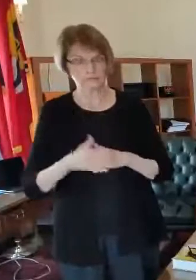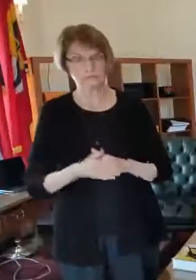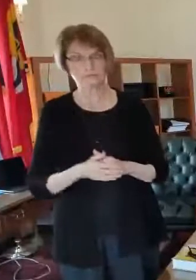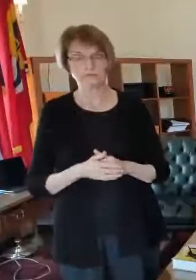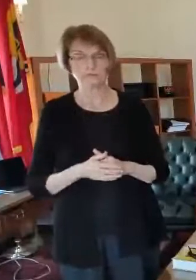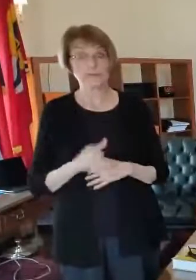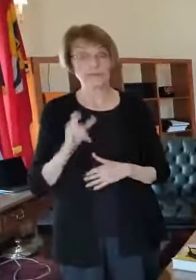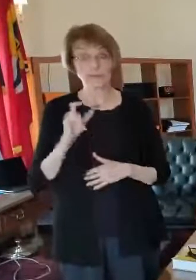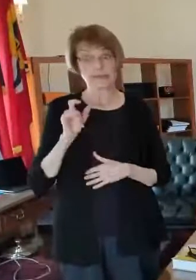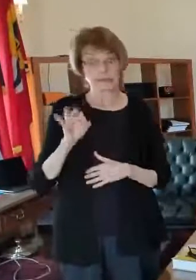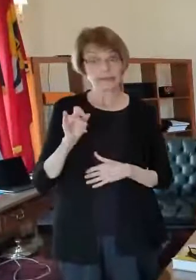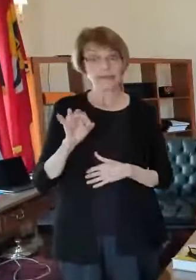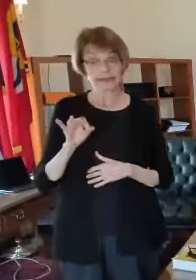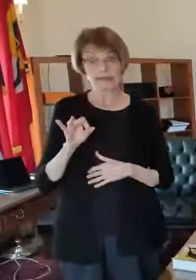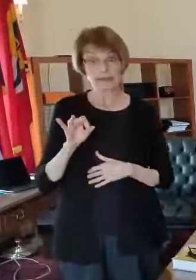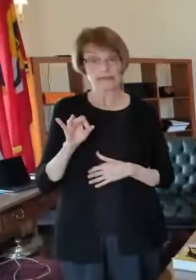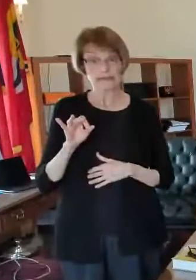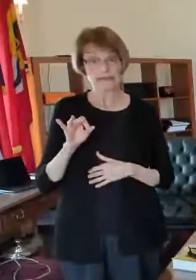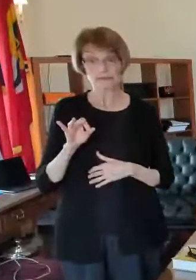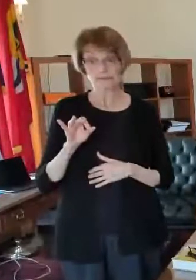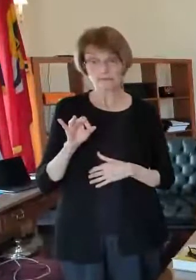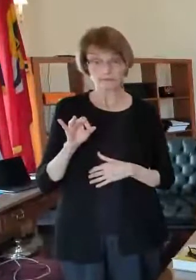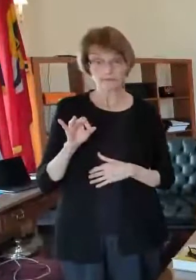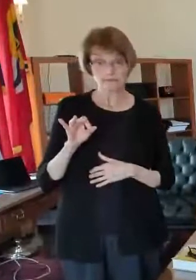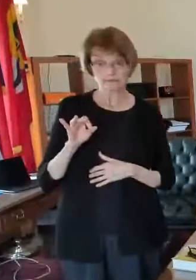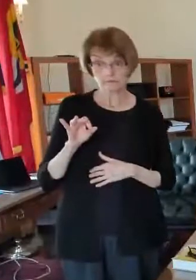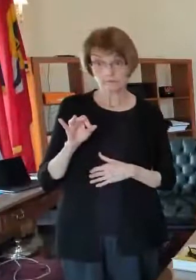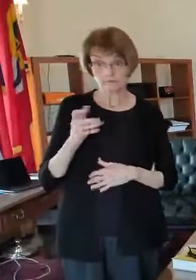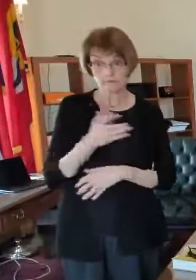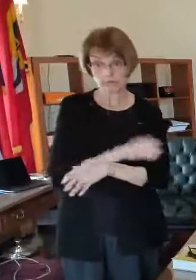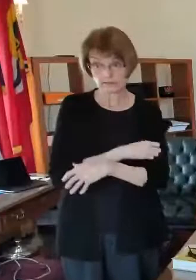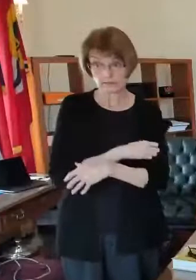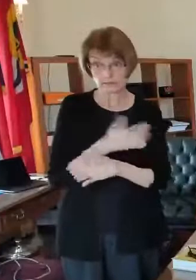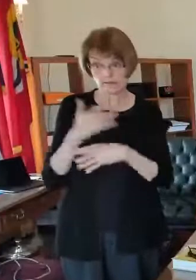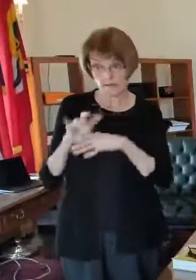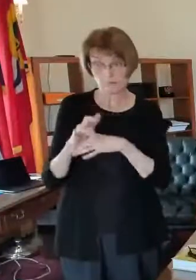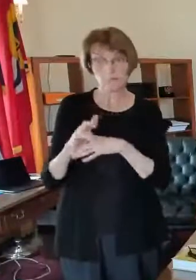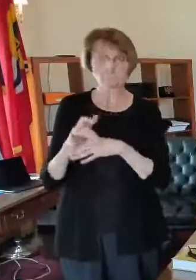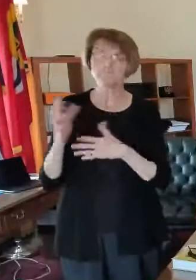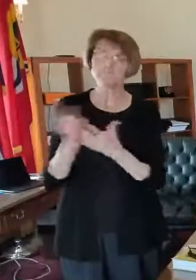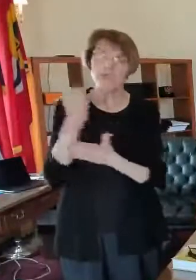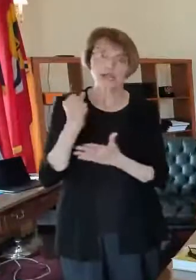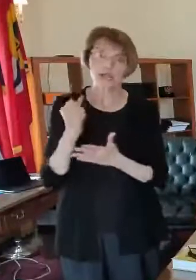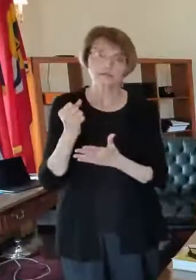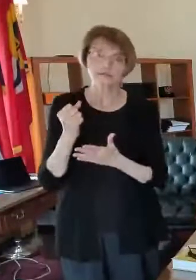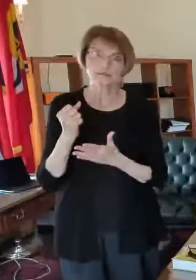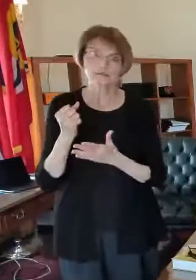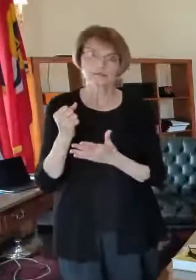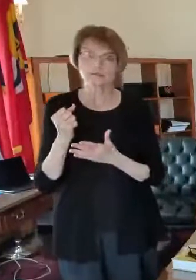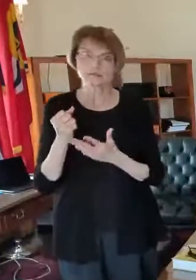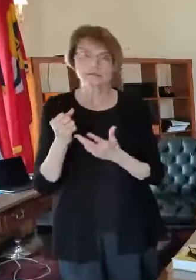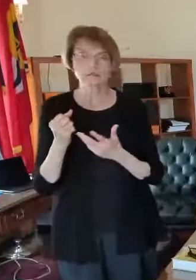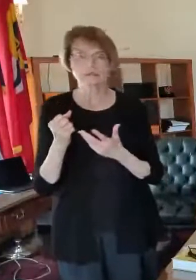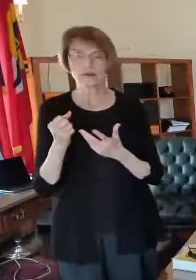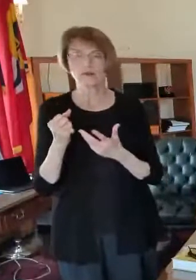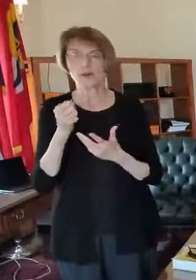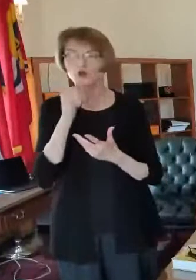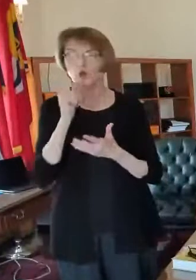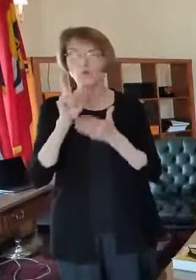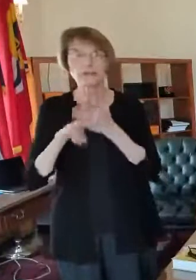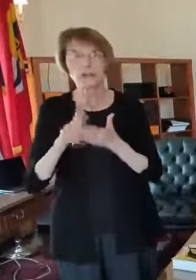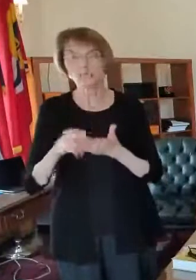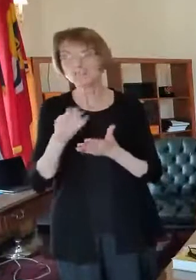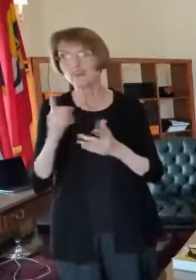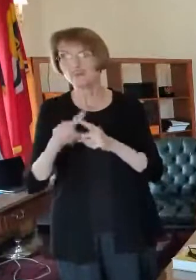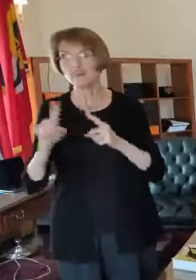if you have the opportunity to take a vaccine any of the vaccines please take it uh don't take more than one appointment it's interesting